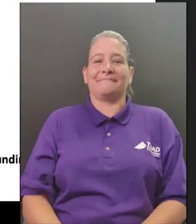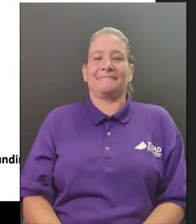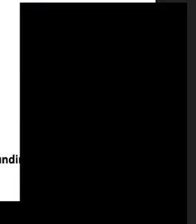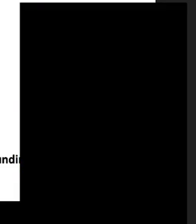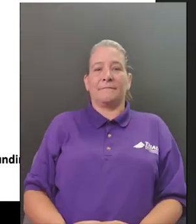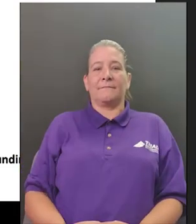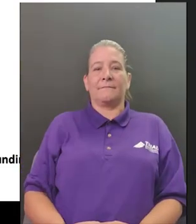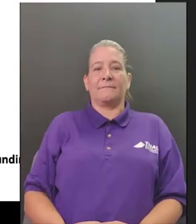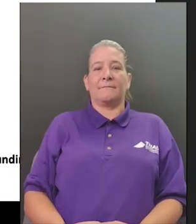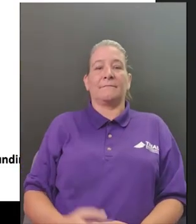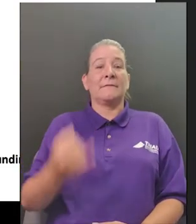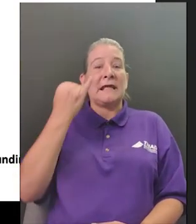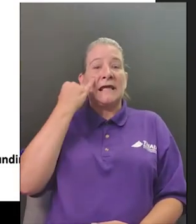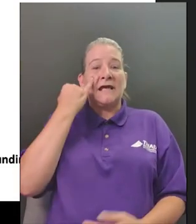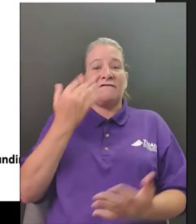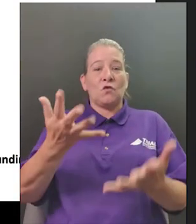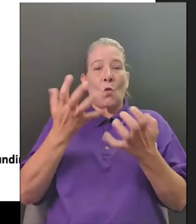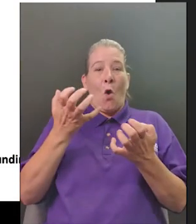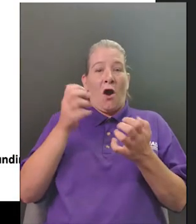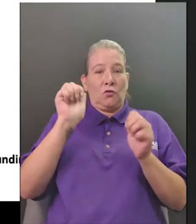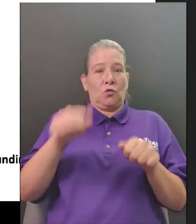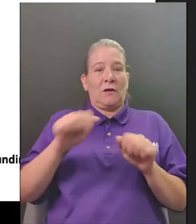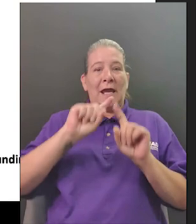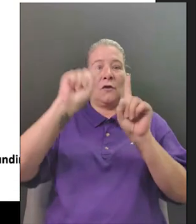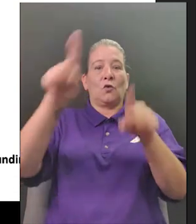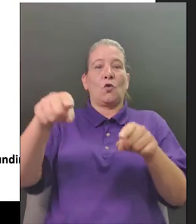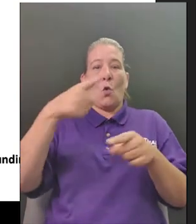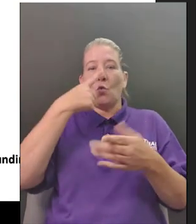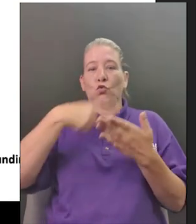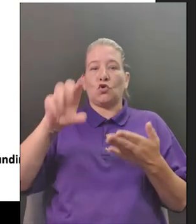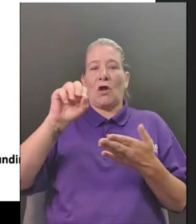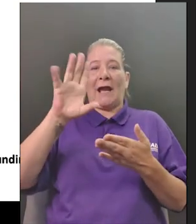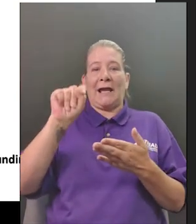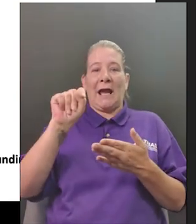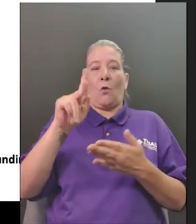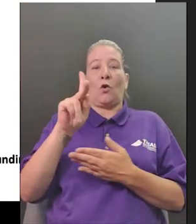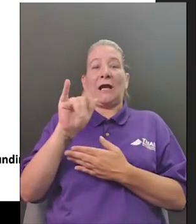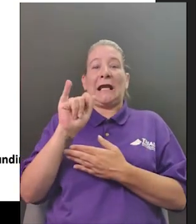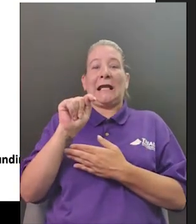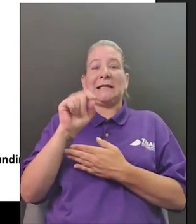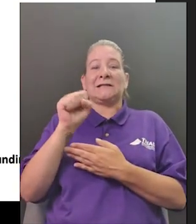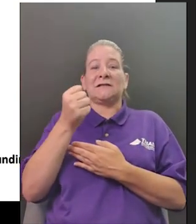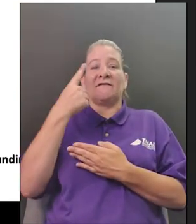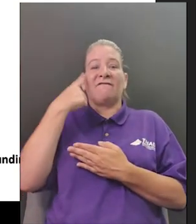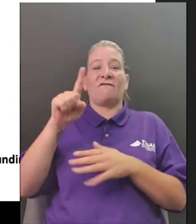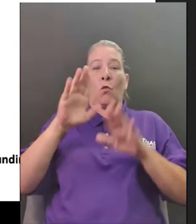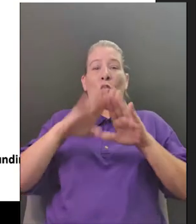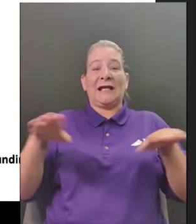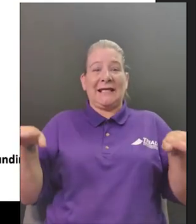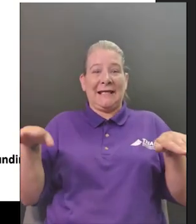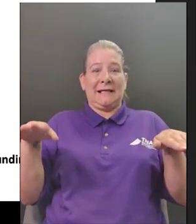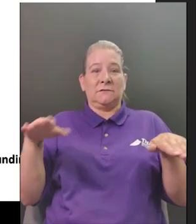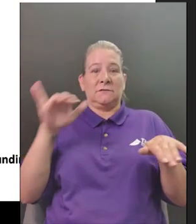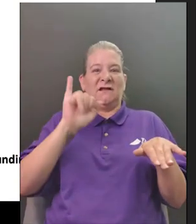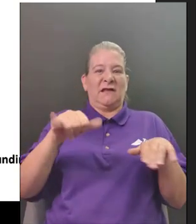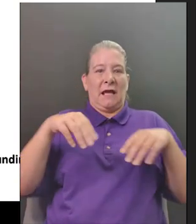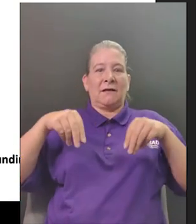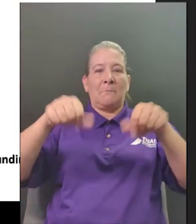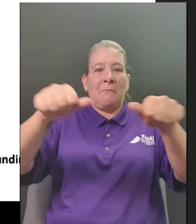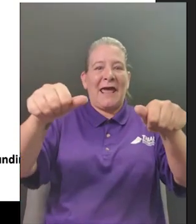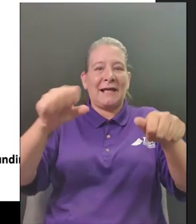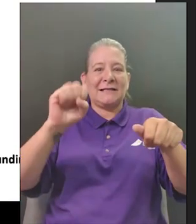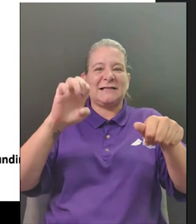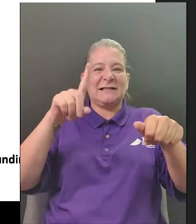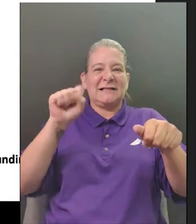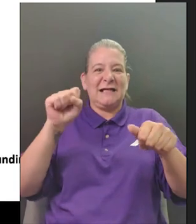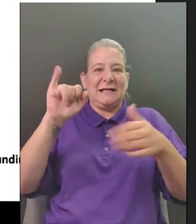house can you find a raincoat a hat an umbrella some boots inspired by sibyl